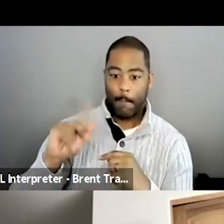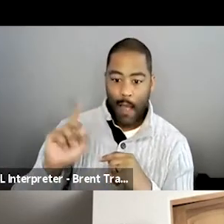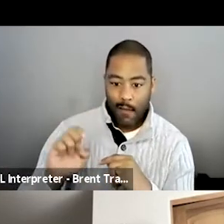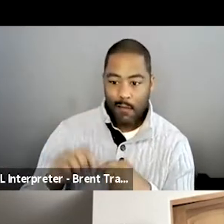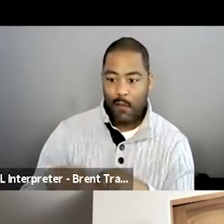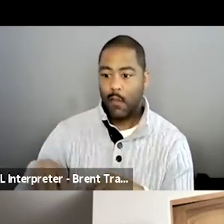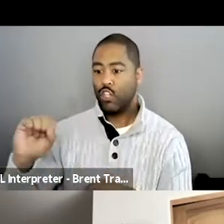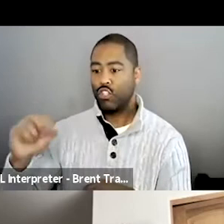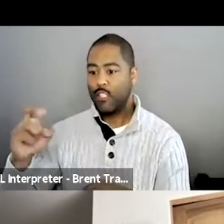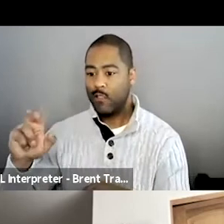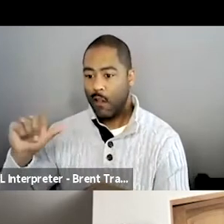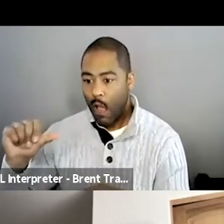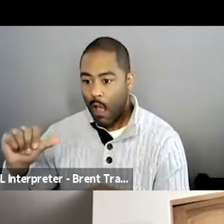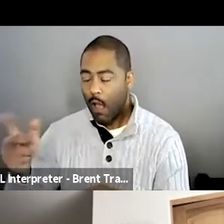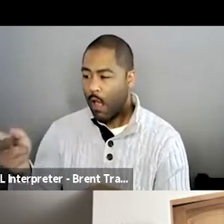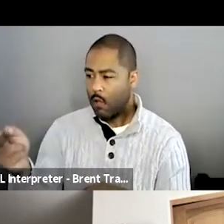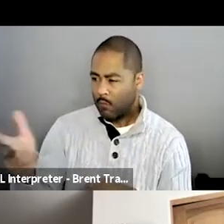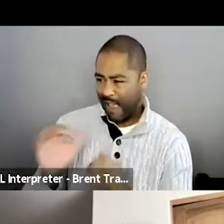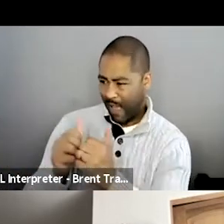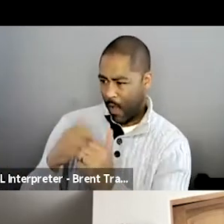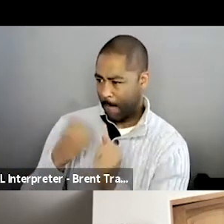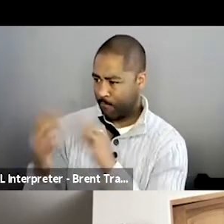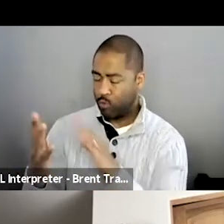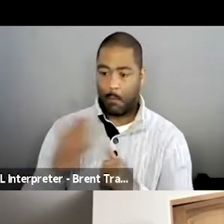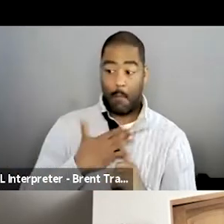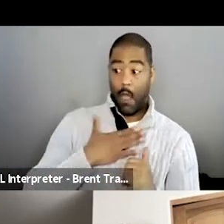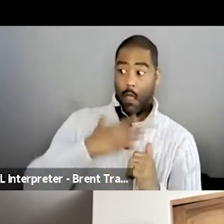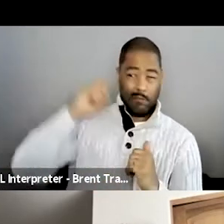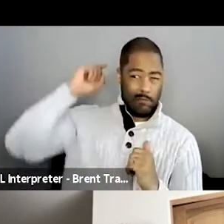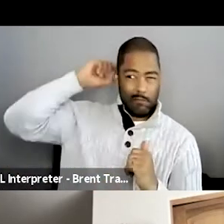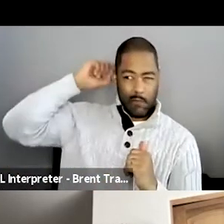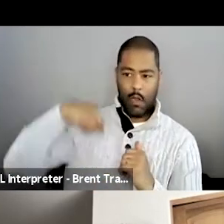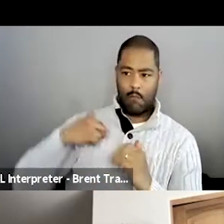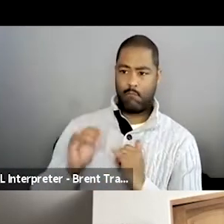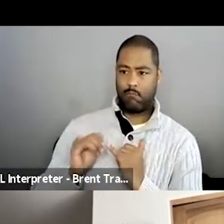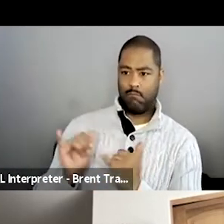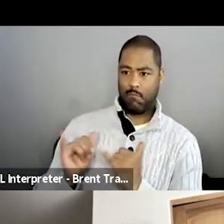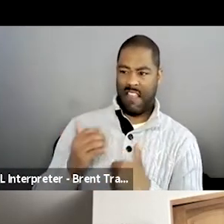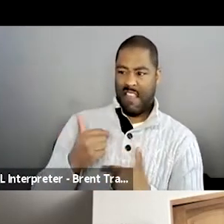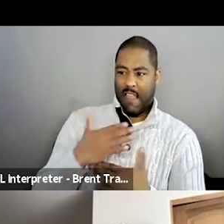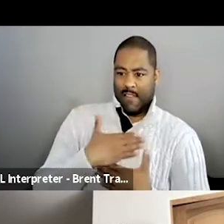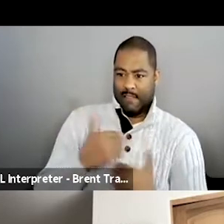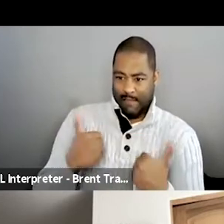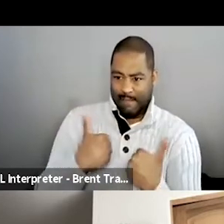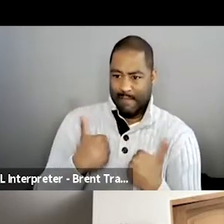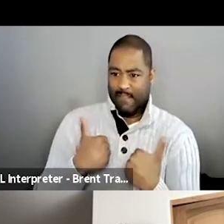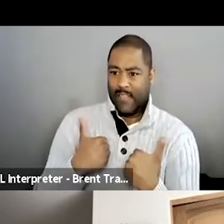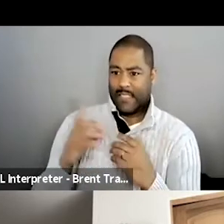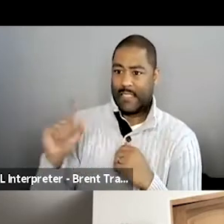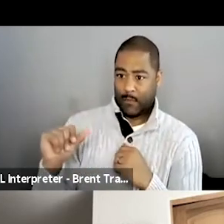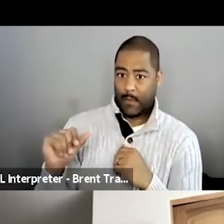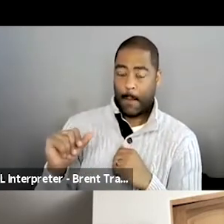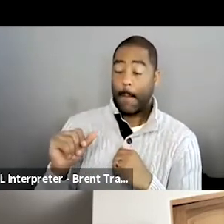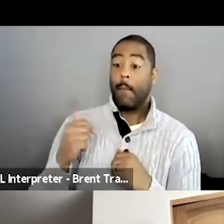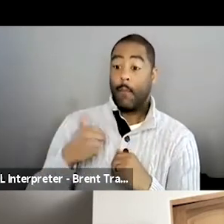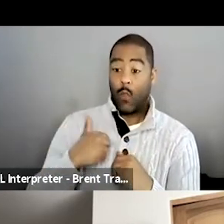and, and learned how to have different set of patients for people where people have had to have